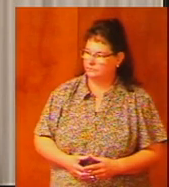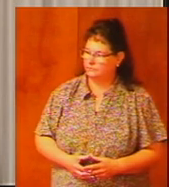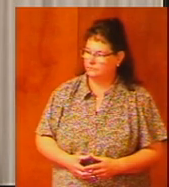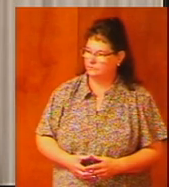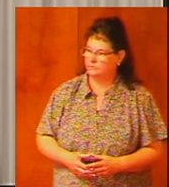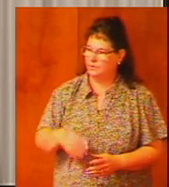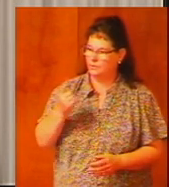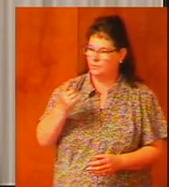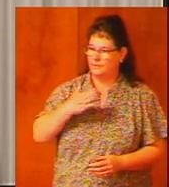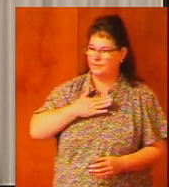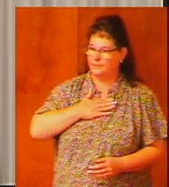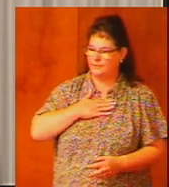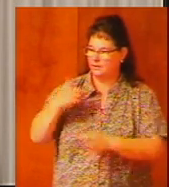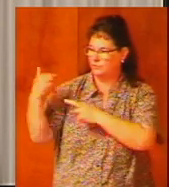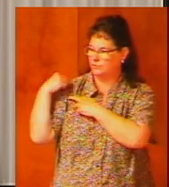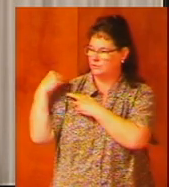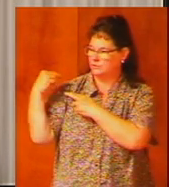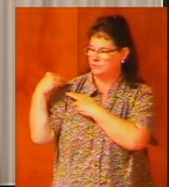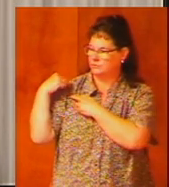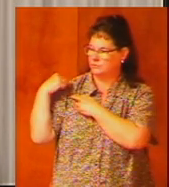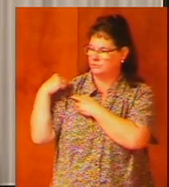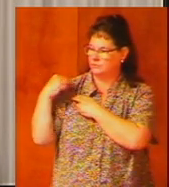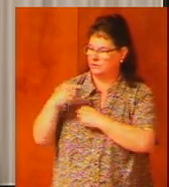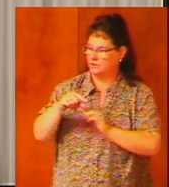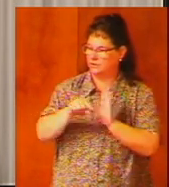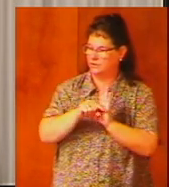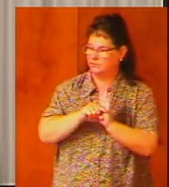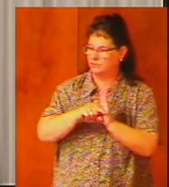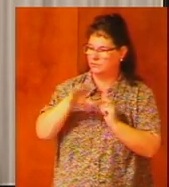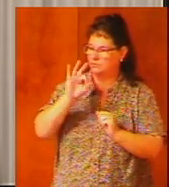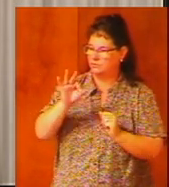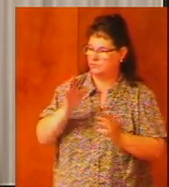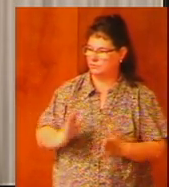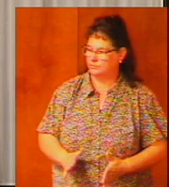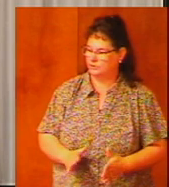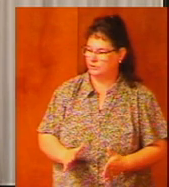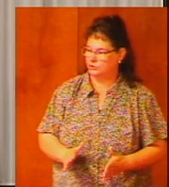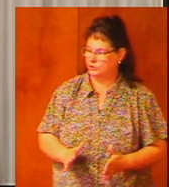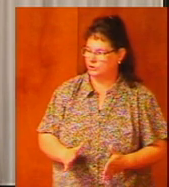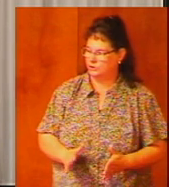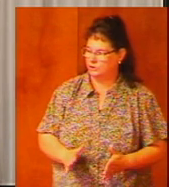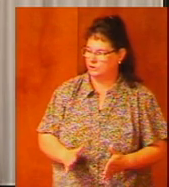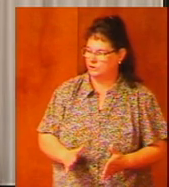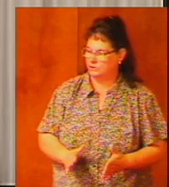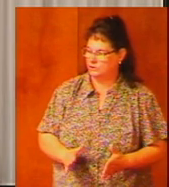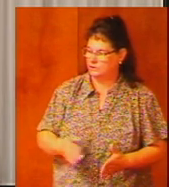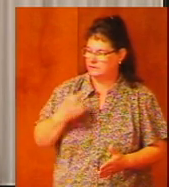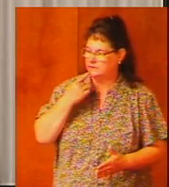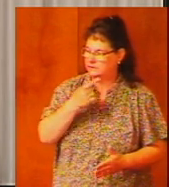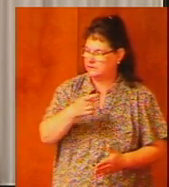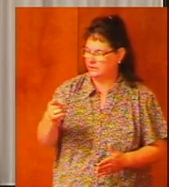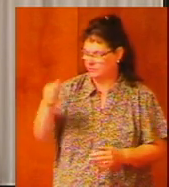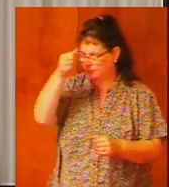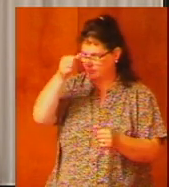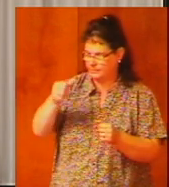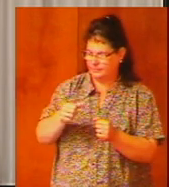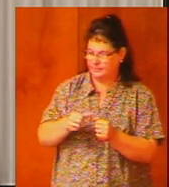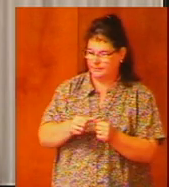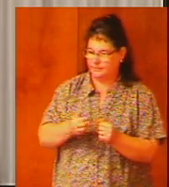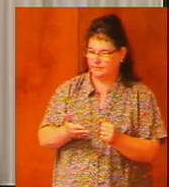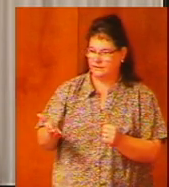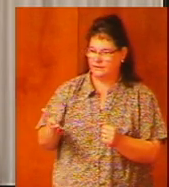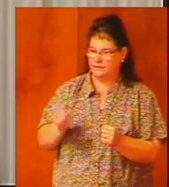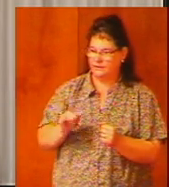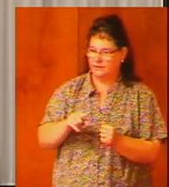one of my responsibilities as a gospel preacher is to remind you of things